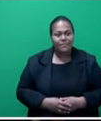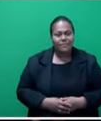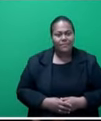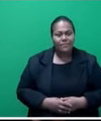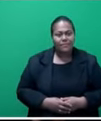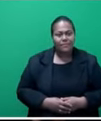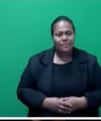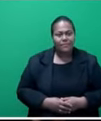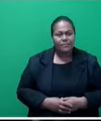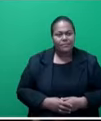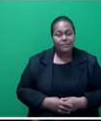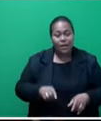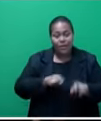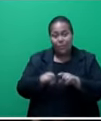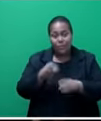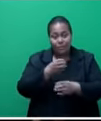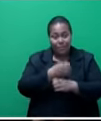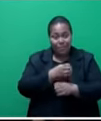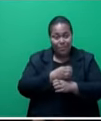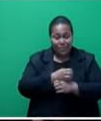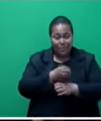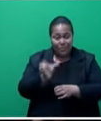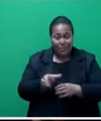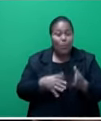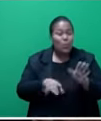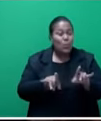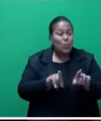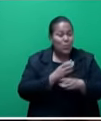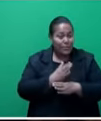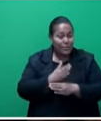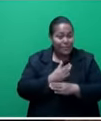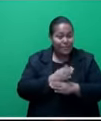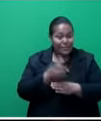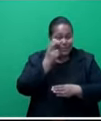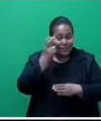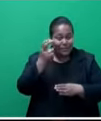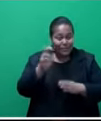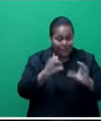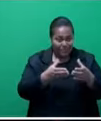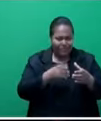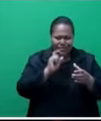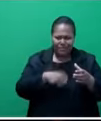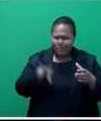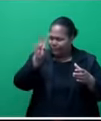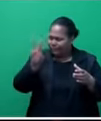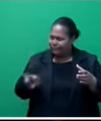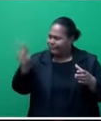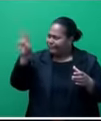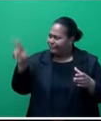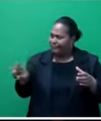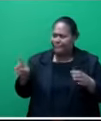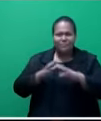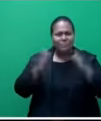within the tourism industry, you if you add it all together, you know, if you look at all the big operators, the large